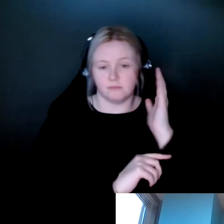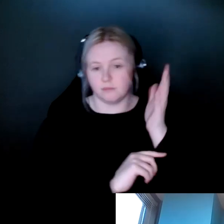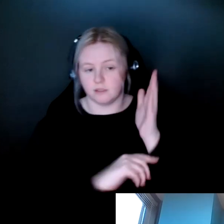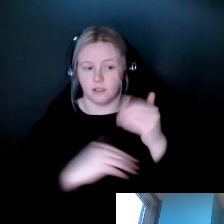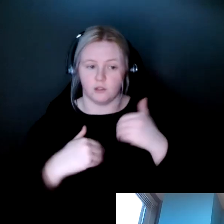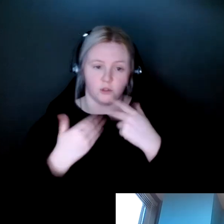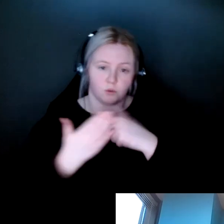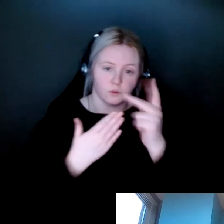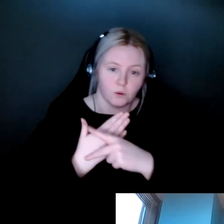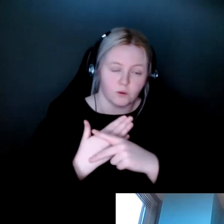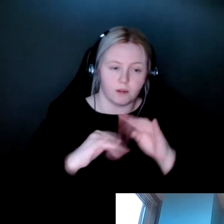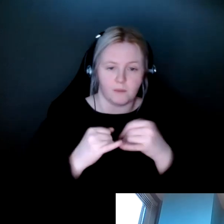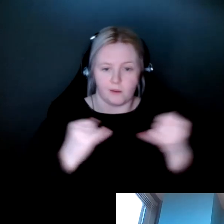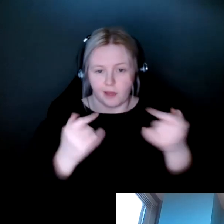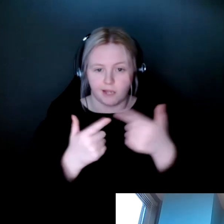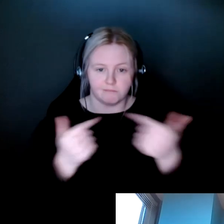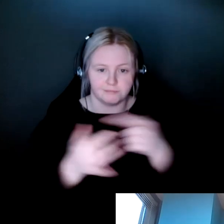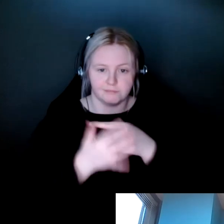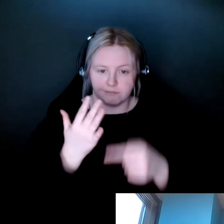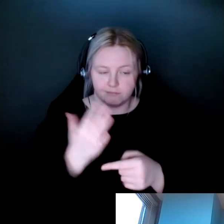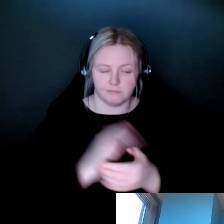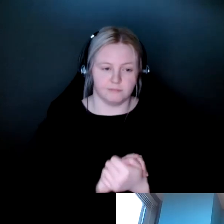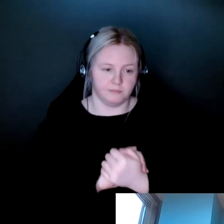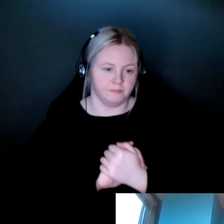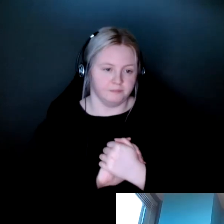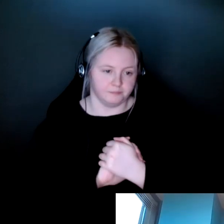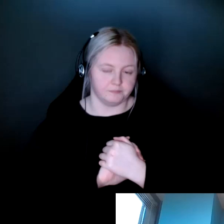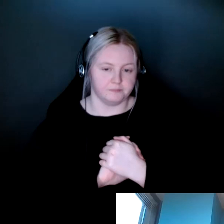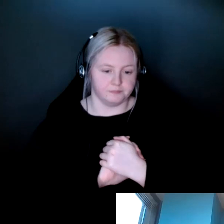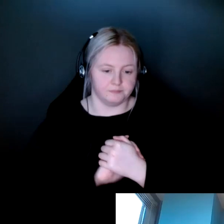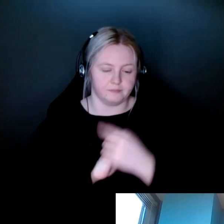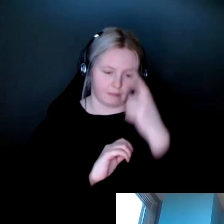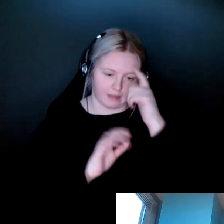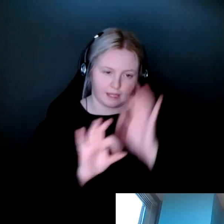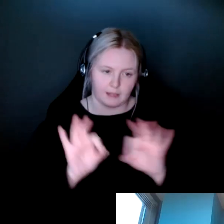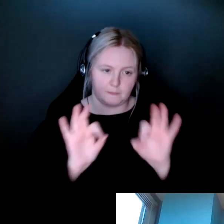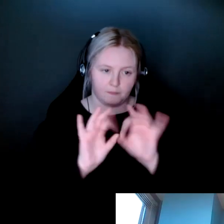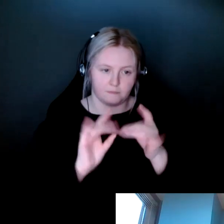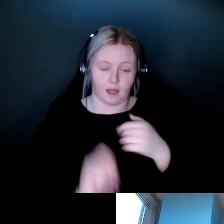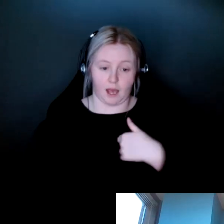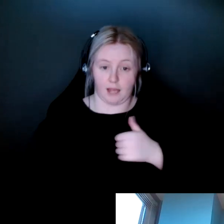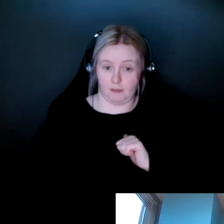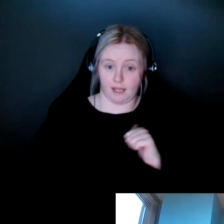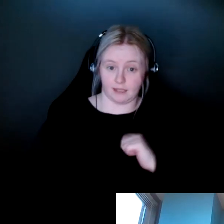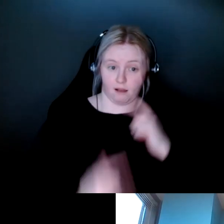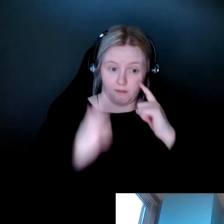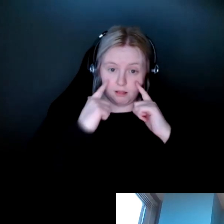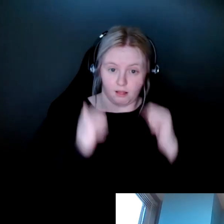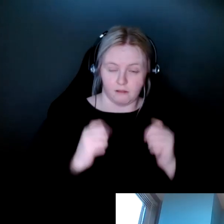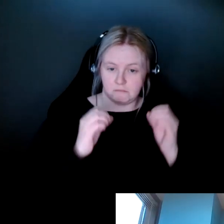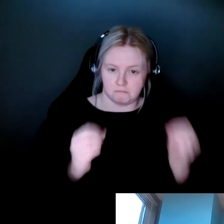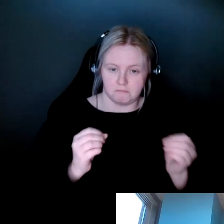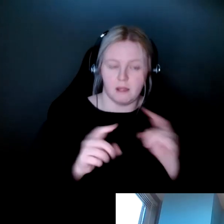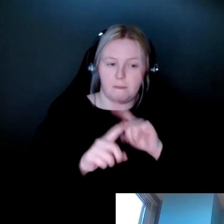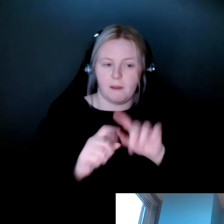content and health information. I think it's important for me to know at the beginning, I do not have vision loss, but I do have other disabilities.